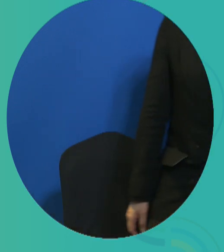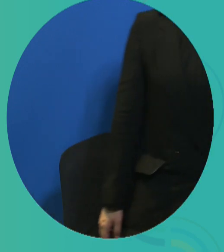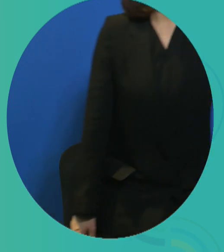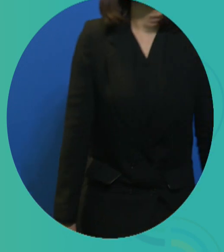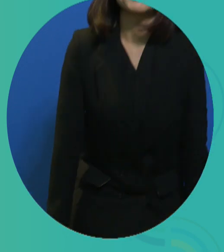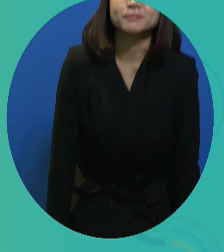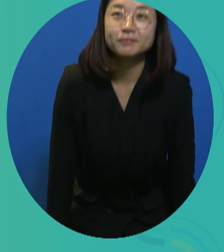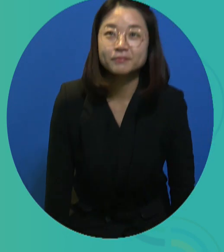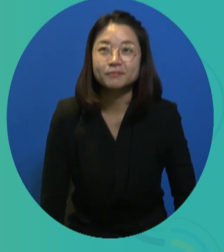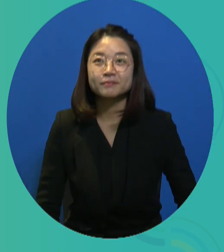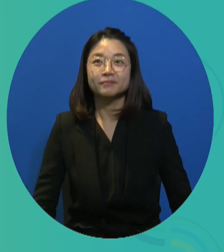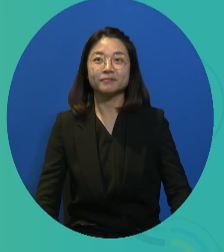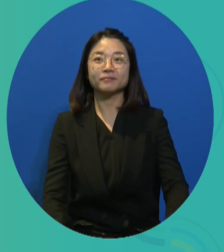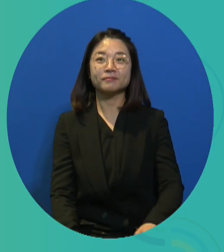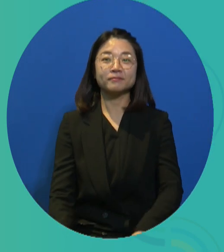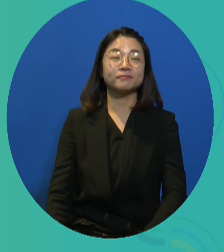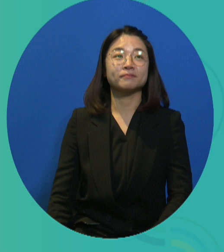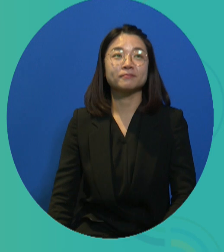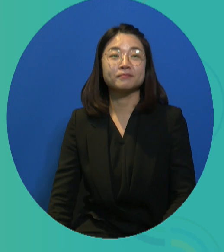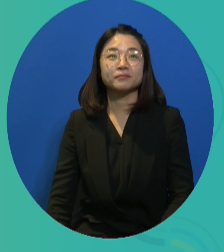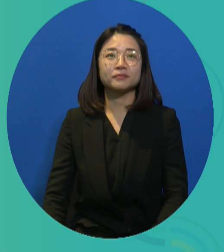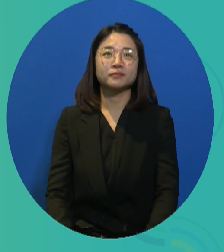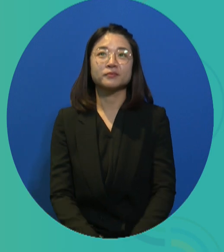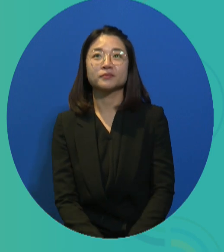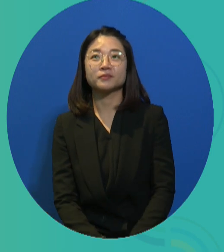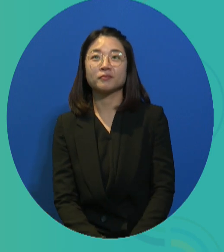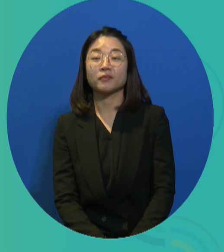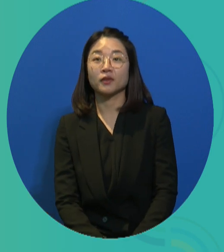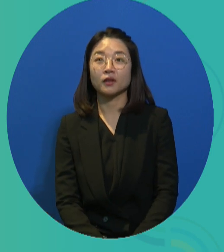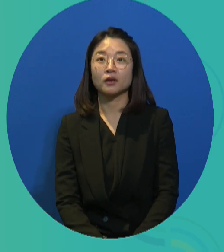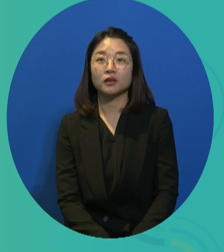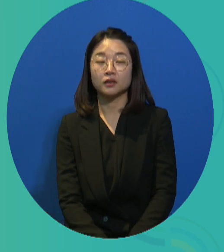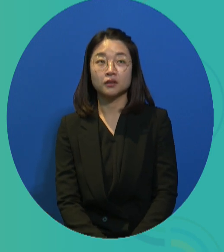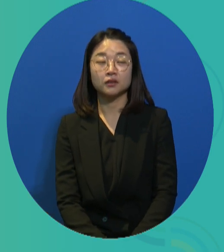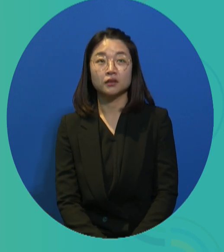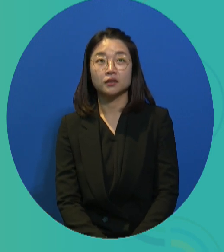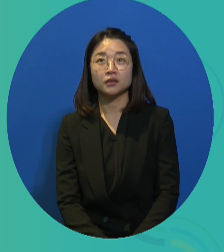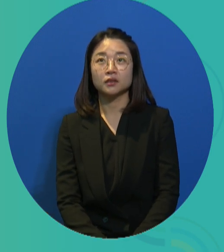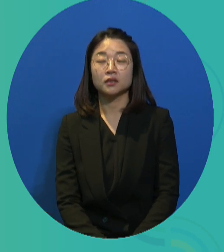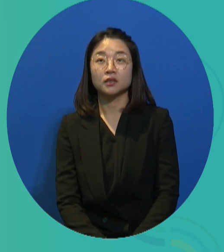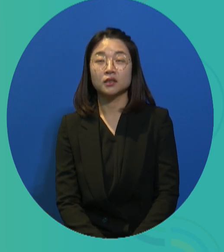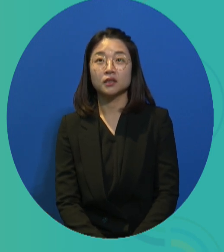we were to look at the details of this a little bit more, I would like to say that